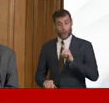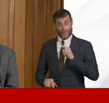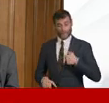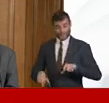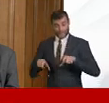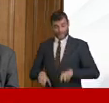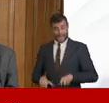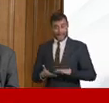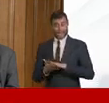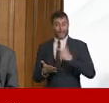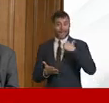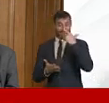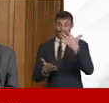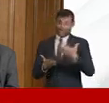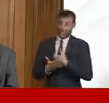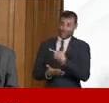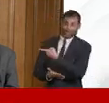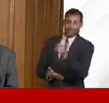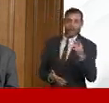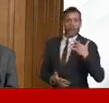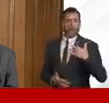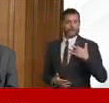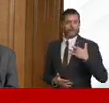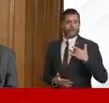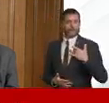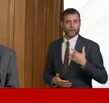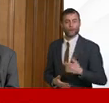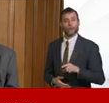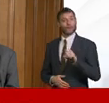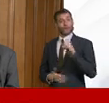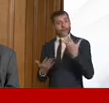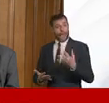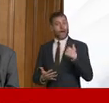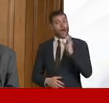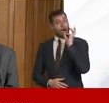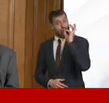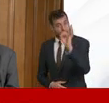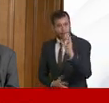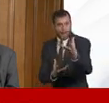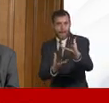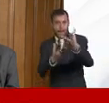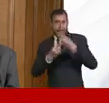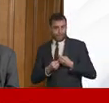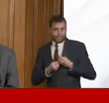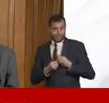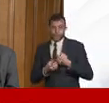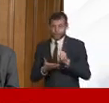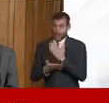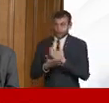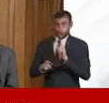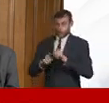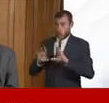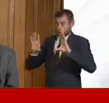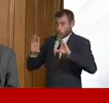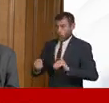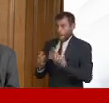else's life this is absolutely your chance by doing what we've asked you to do to ensure that those deaths are as low as